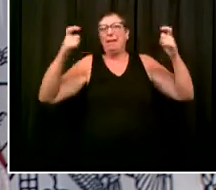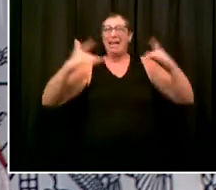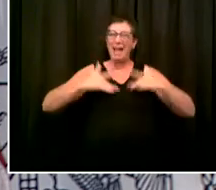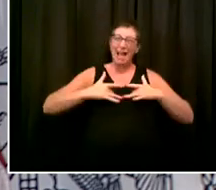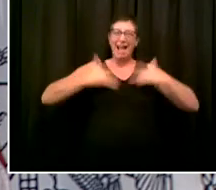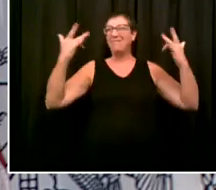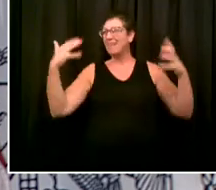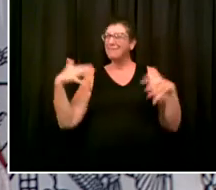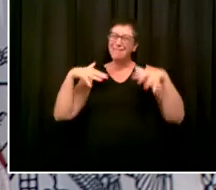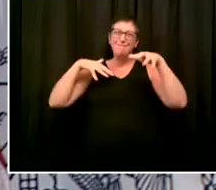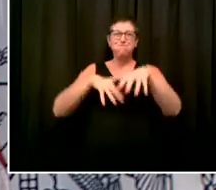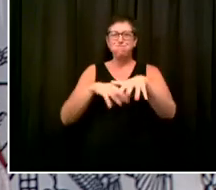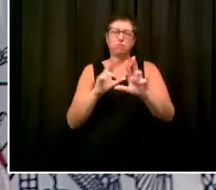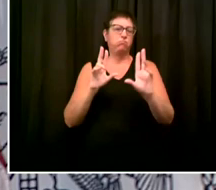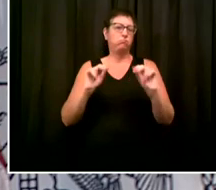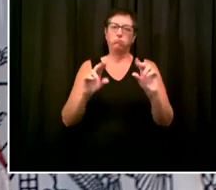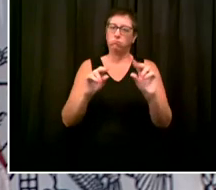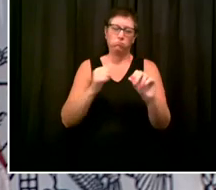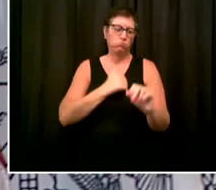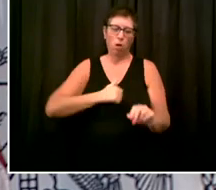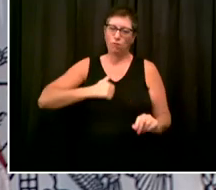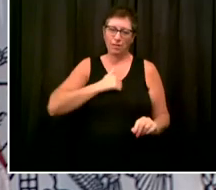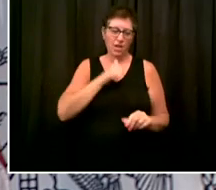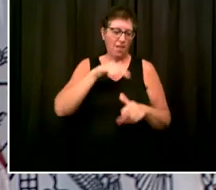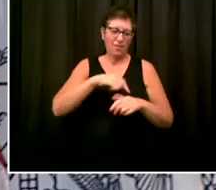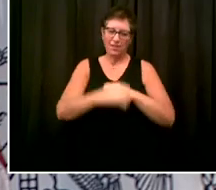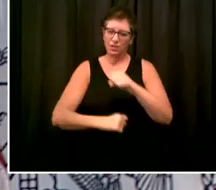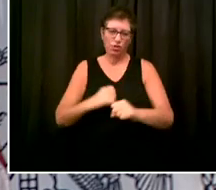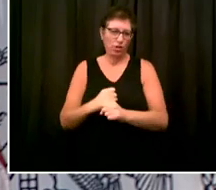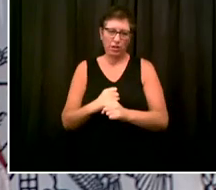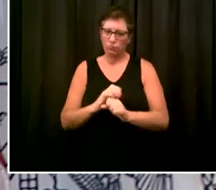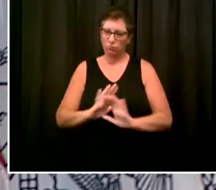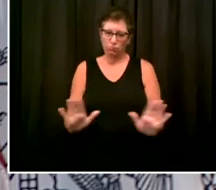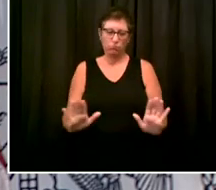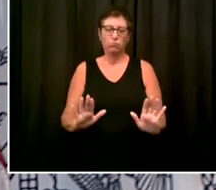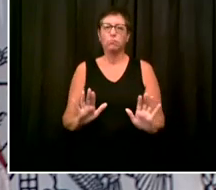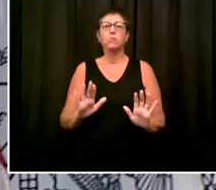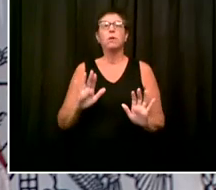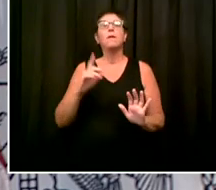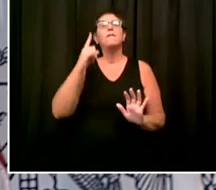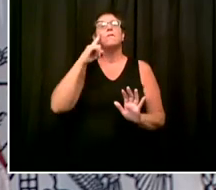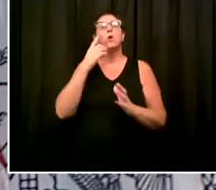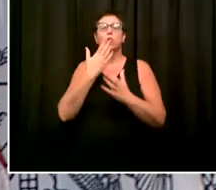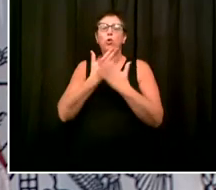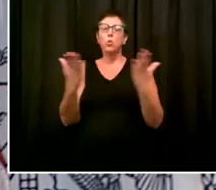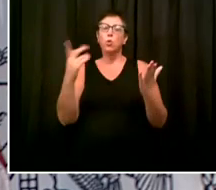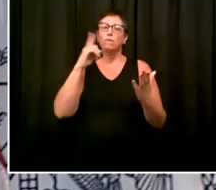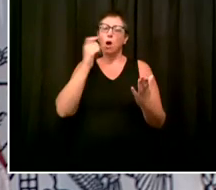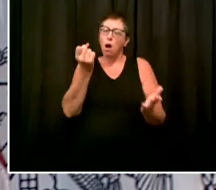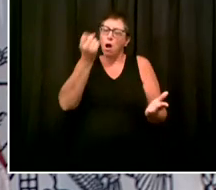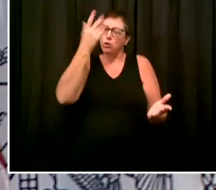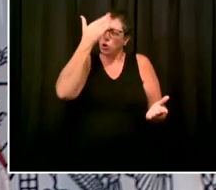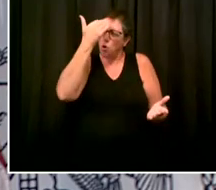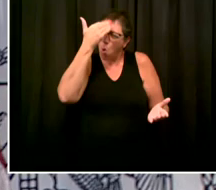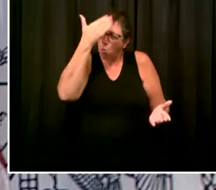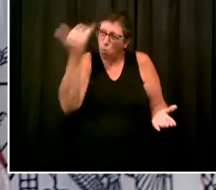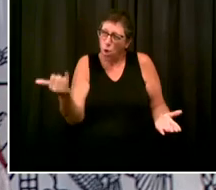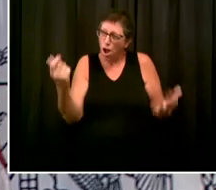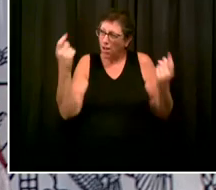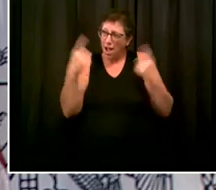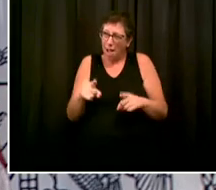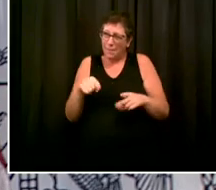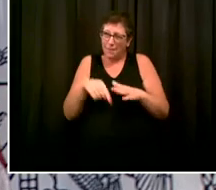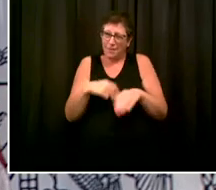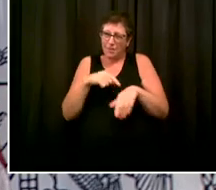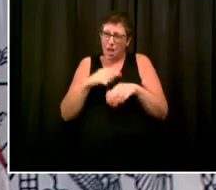Everyone, I think, understands that the danger of gatherings, but we still have to do important work to make sure people are safe in every